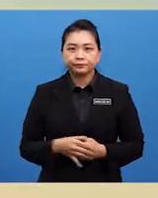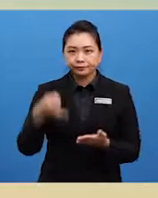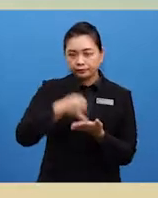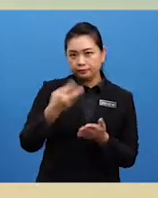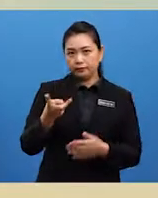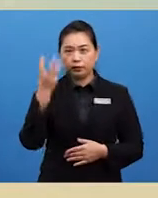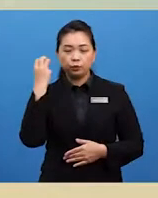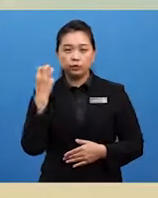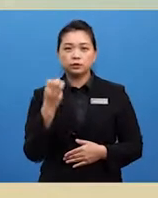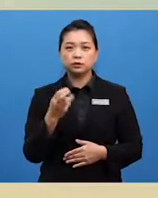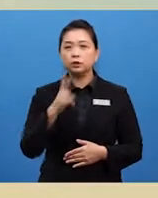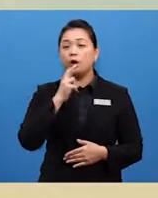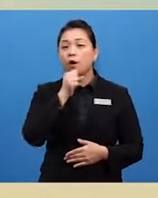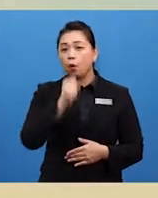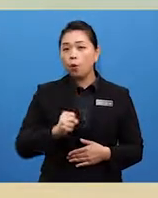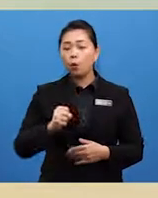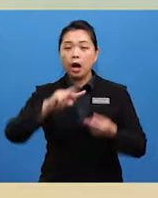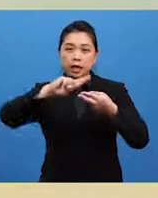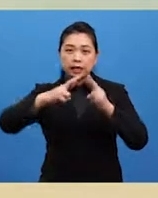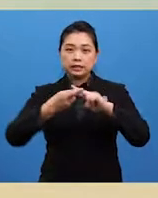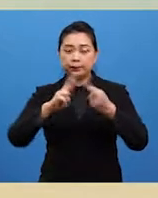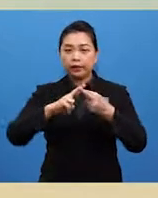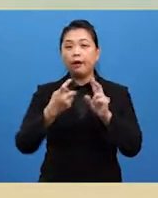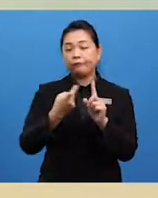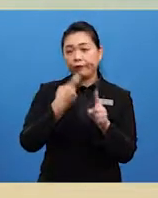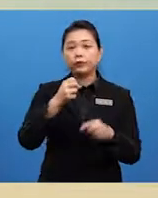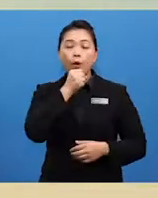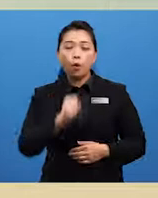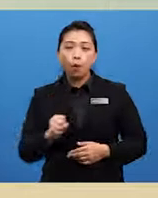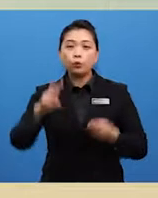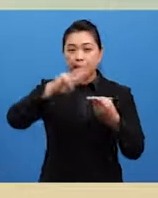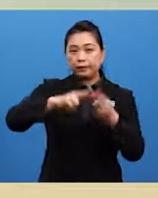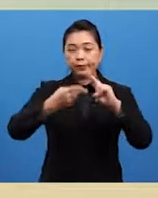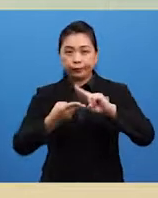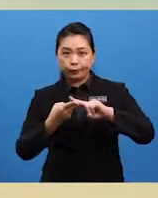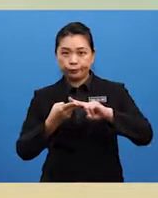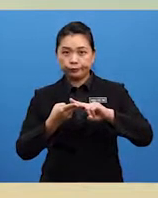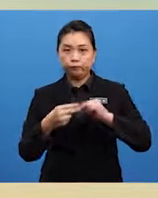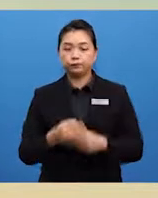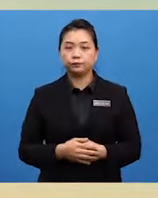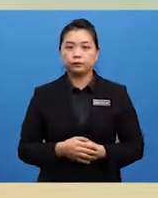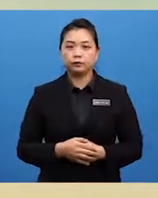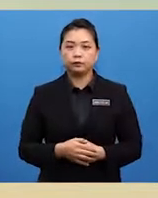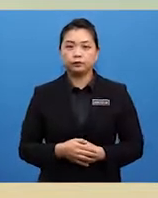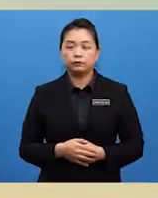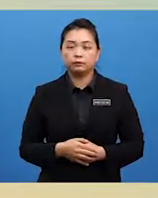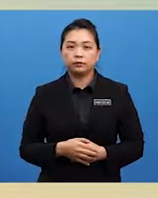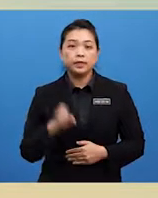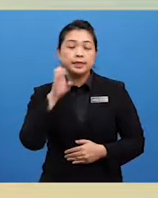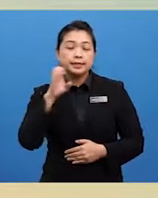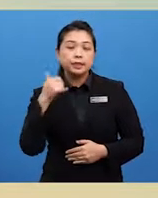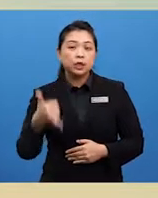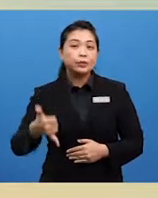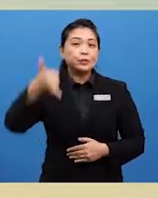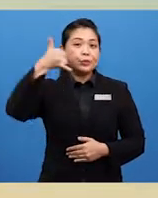was her old classmate from her own neighbourhood, Taman Desa. She called